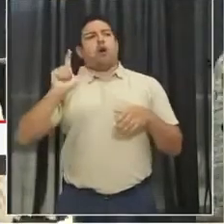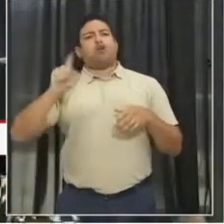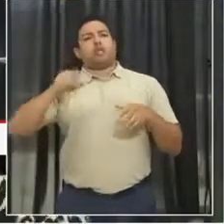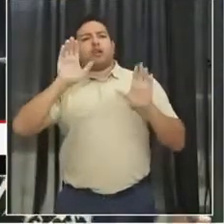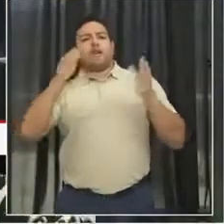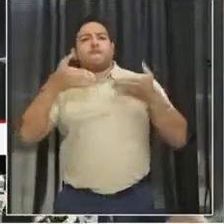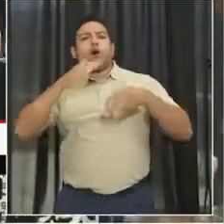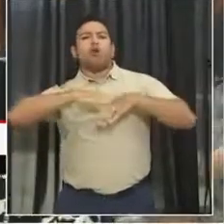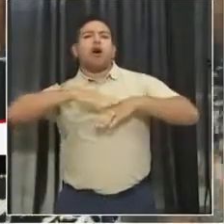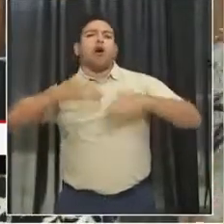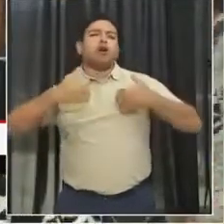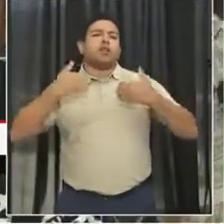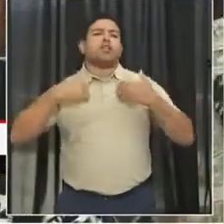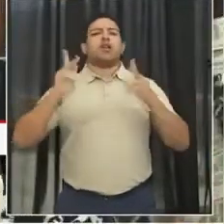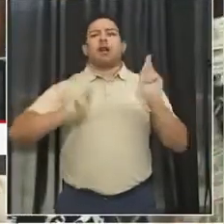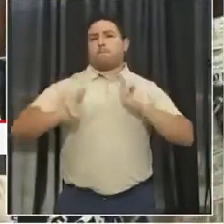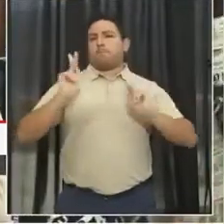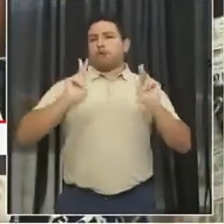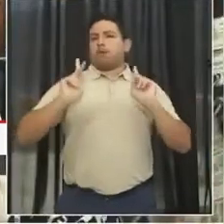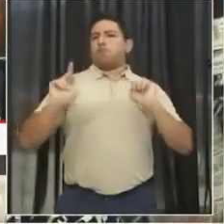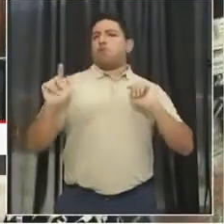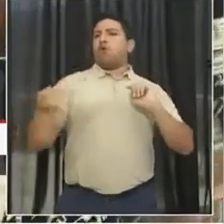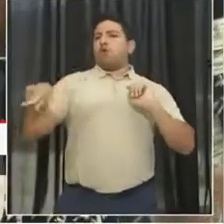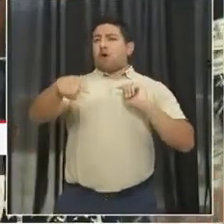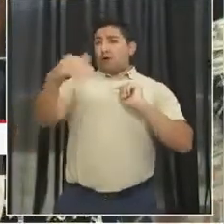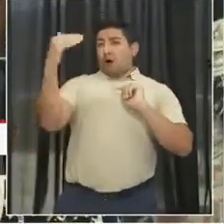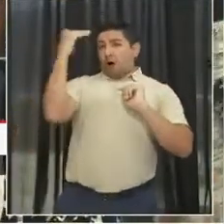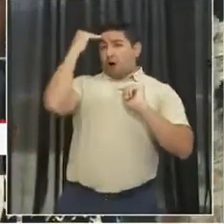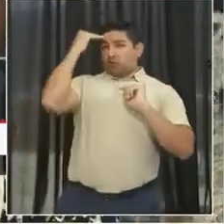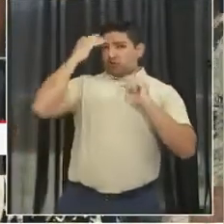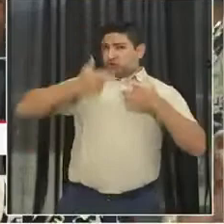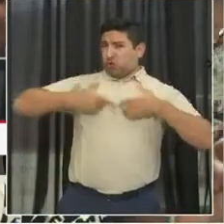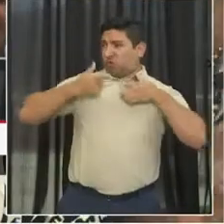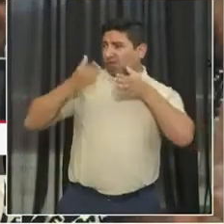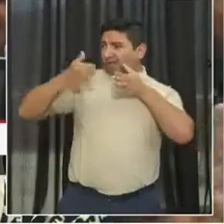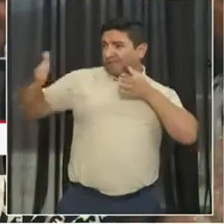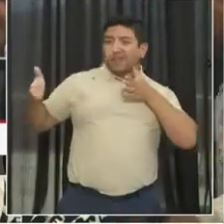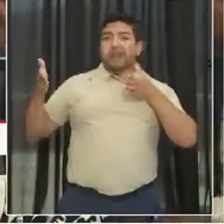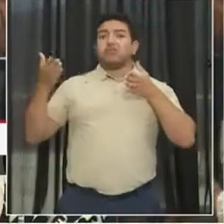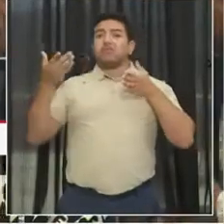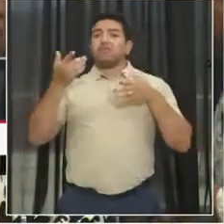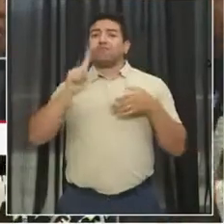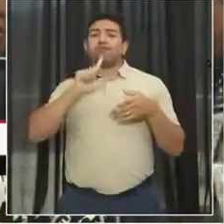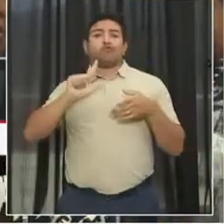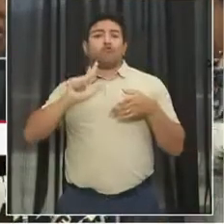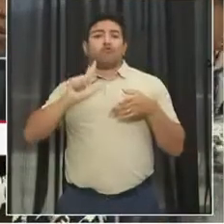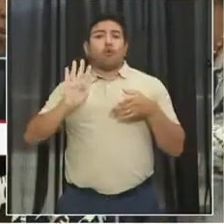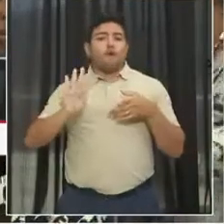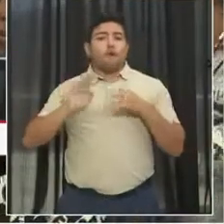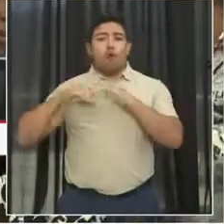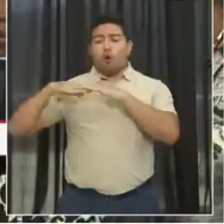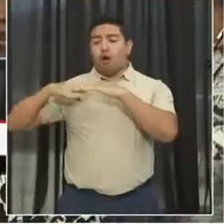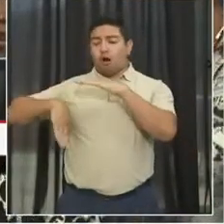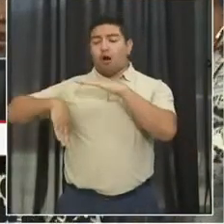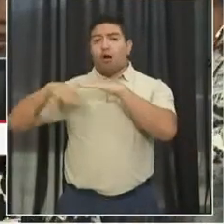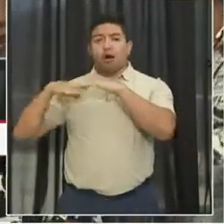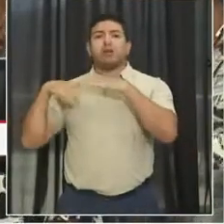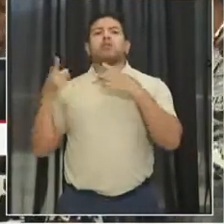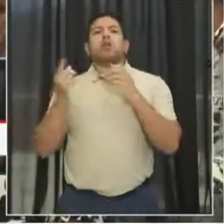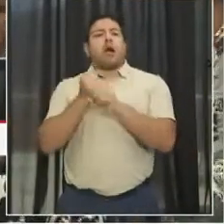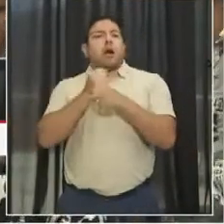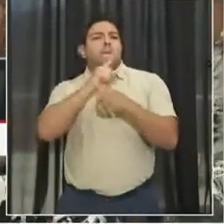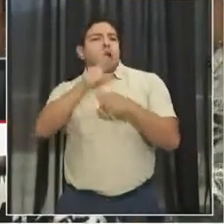focus on the young people that we know, 24 and younger. We need to make sure they're connected to a